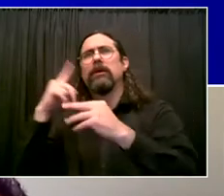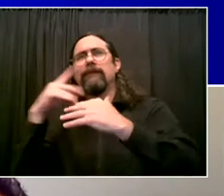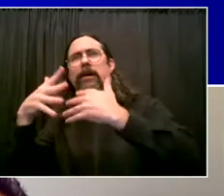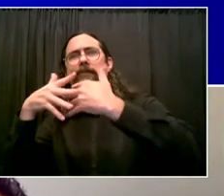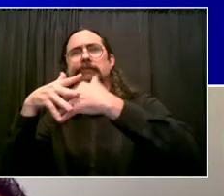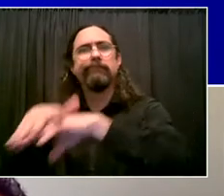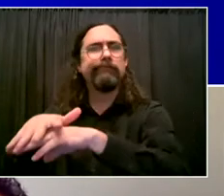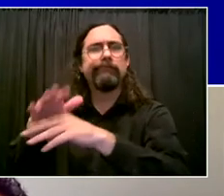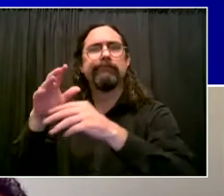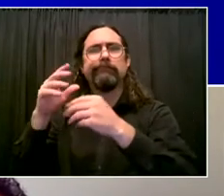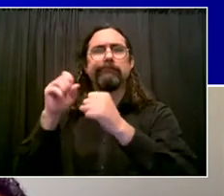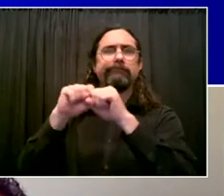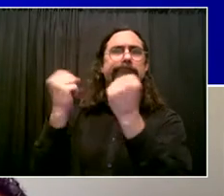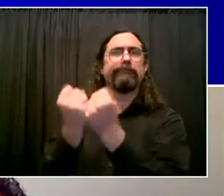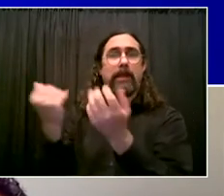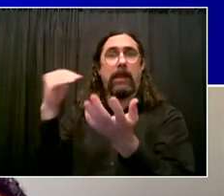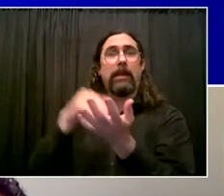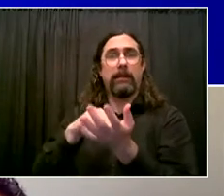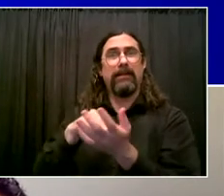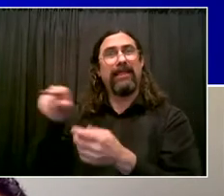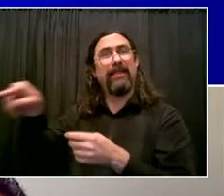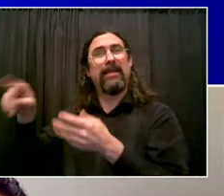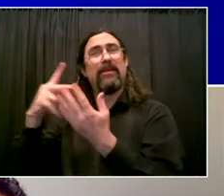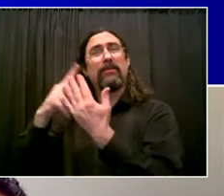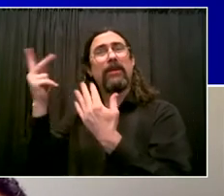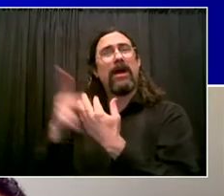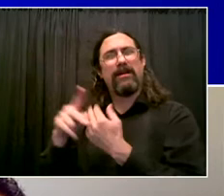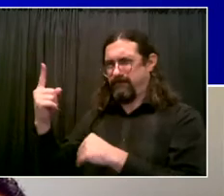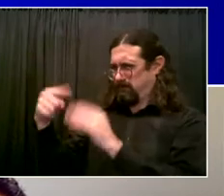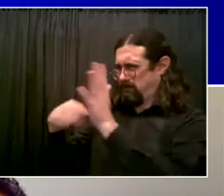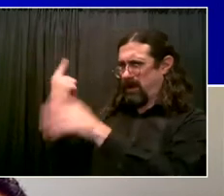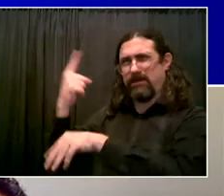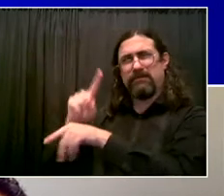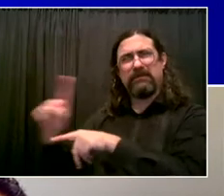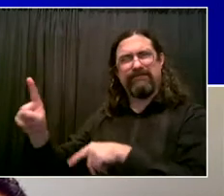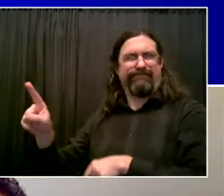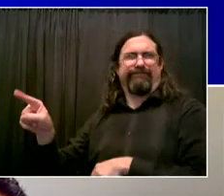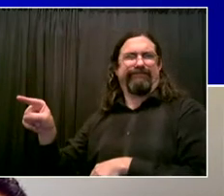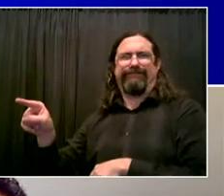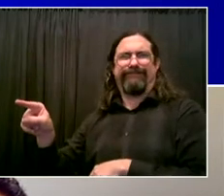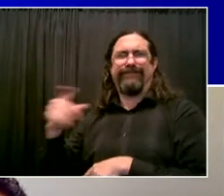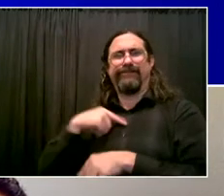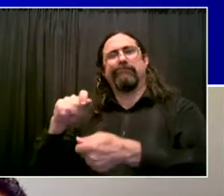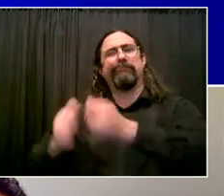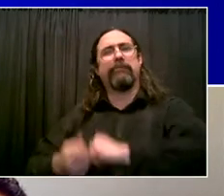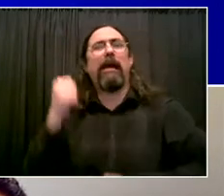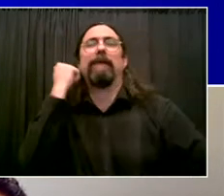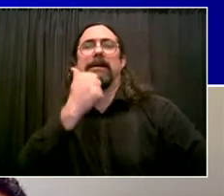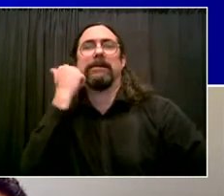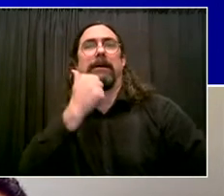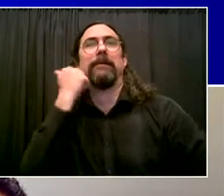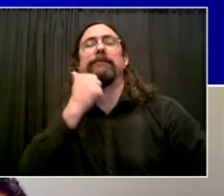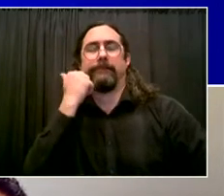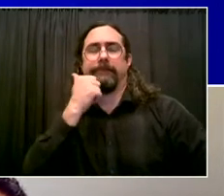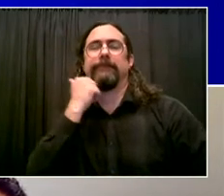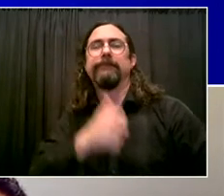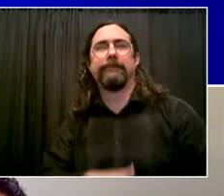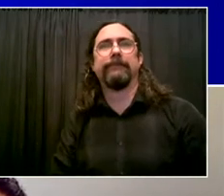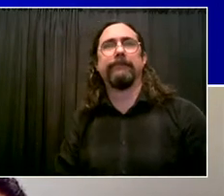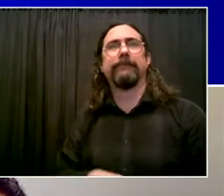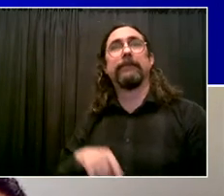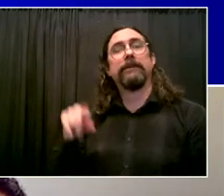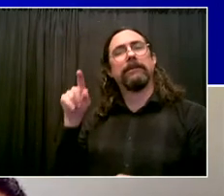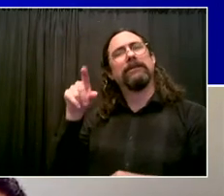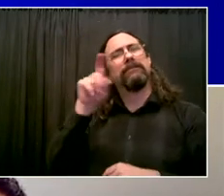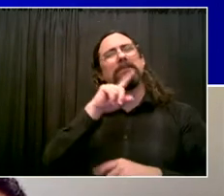These are the things that work. It's time for the state of New York to take that model and make it happen for folks who